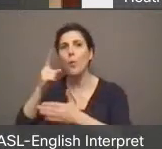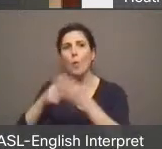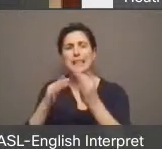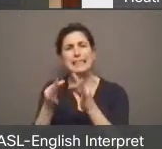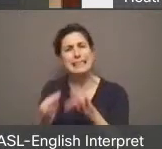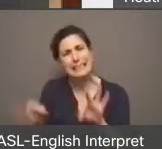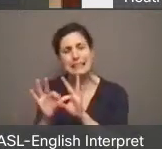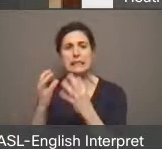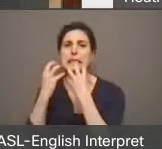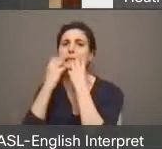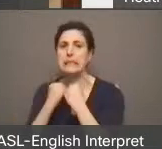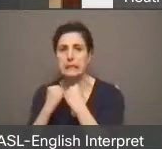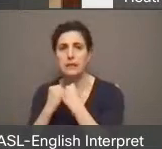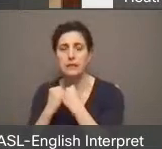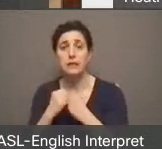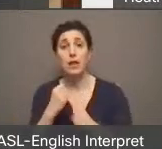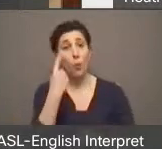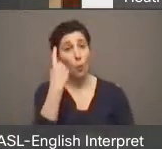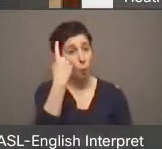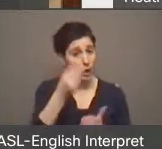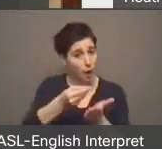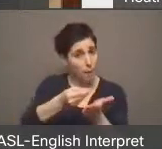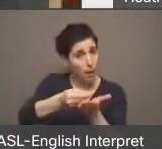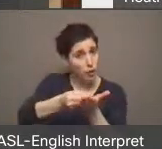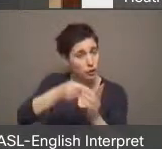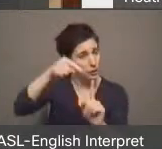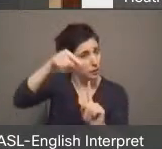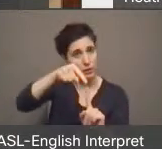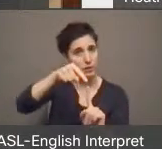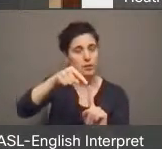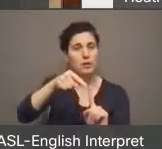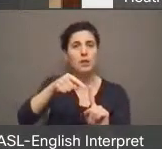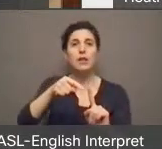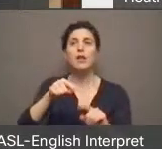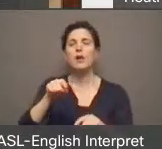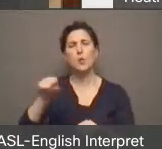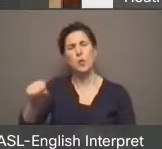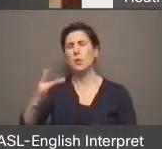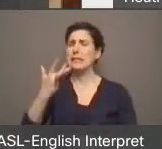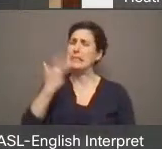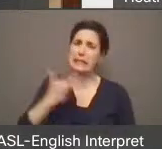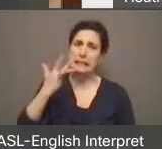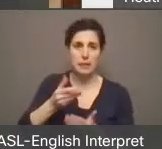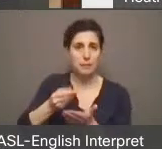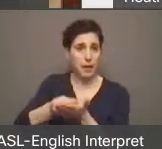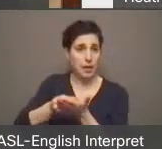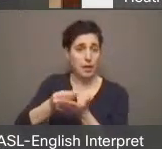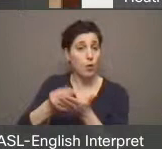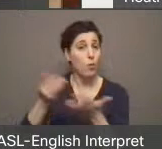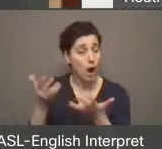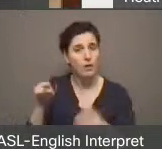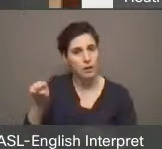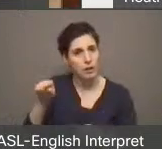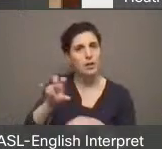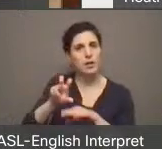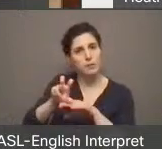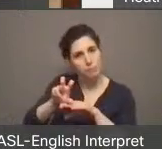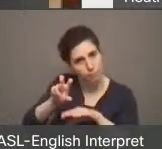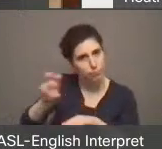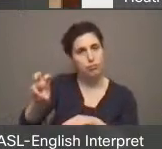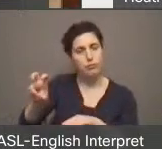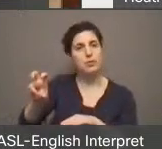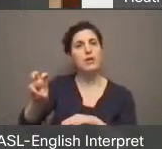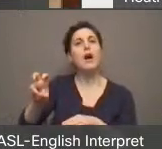there's one budget item in particular that's clearly underfunded, and that's the amount of money that's being dedicated to the provision of deeply